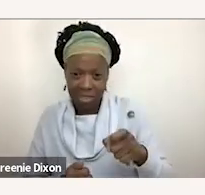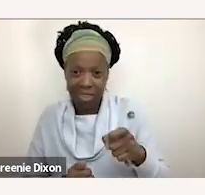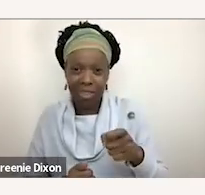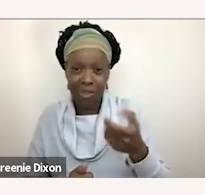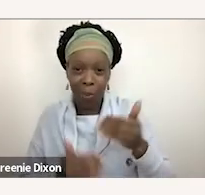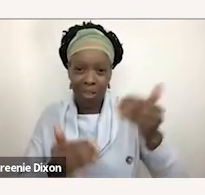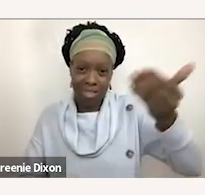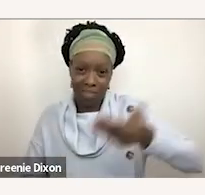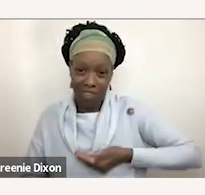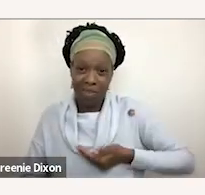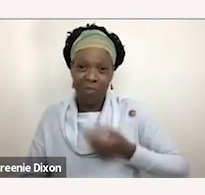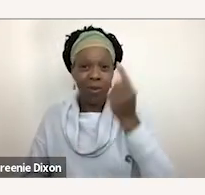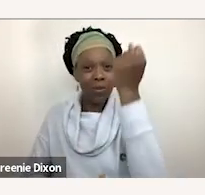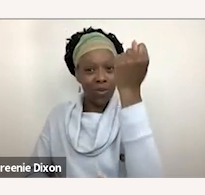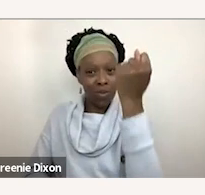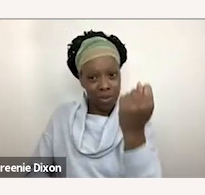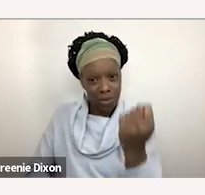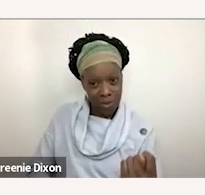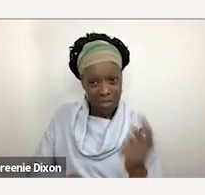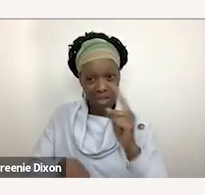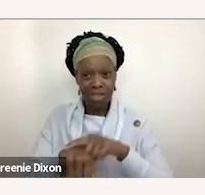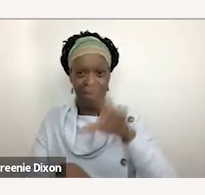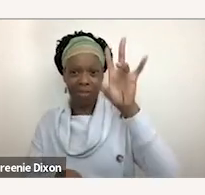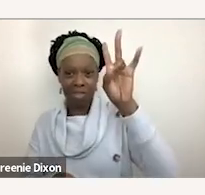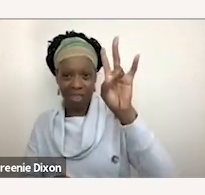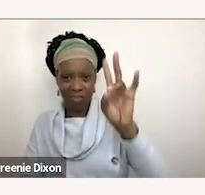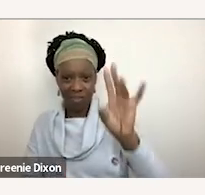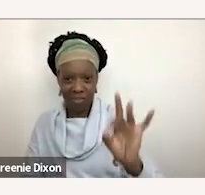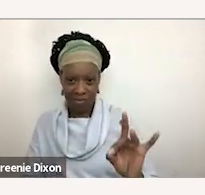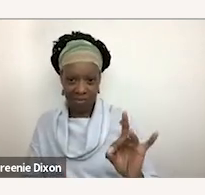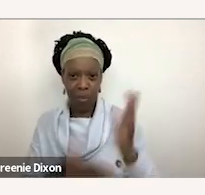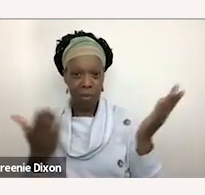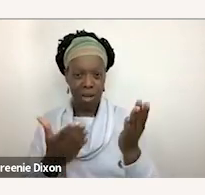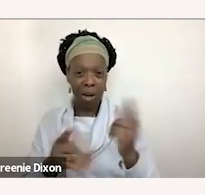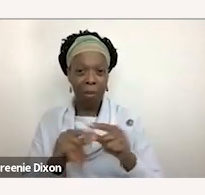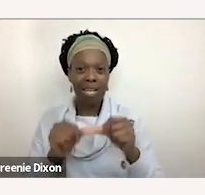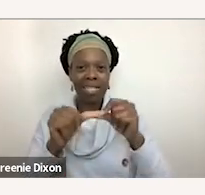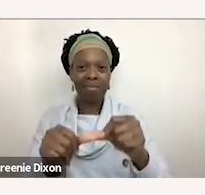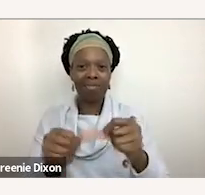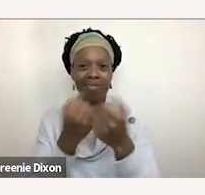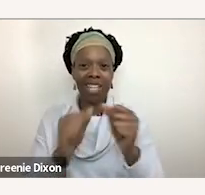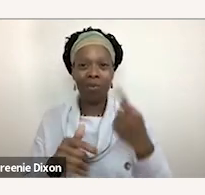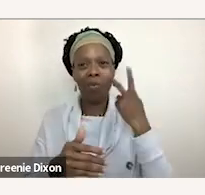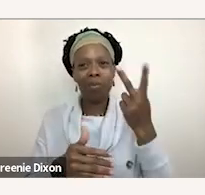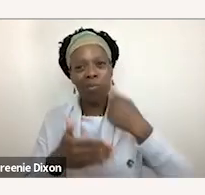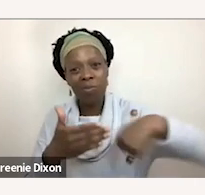every tuesday night from seven to eight we'll be here uh but until then stay safe everyone and we'll see you next week thank you so much